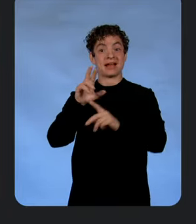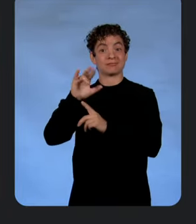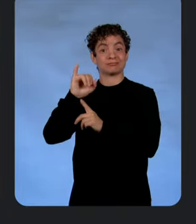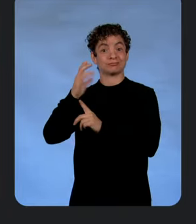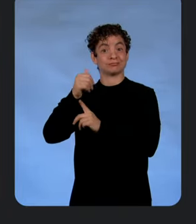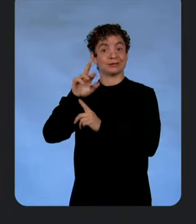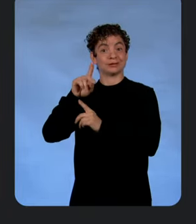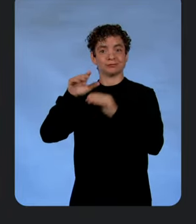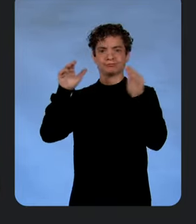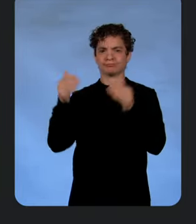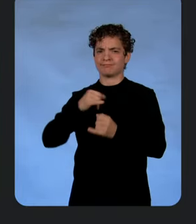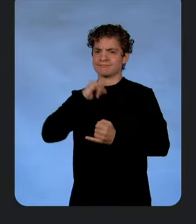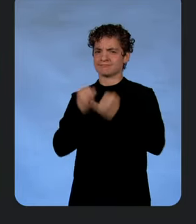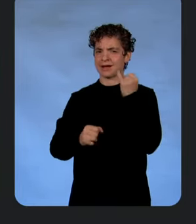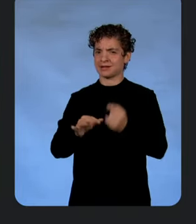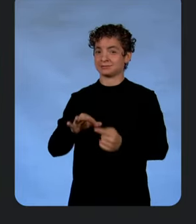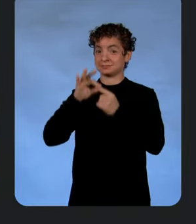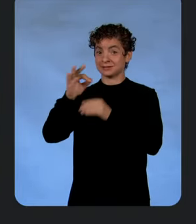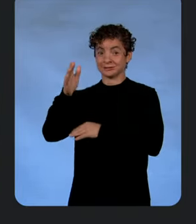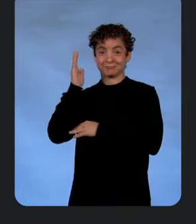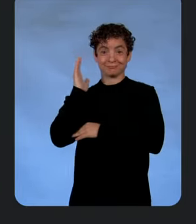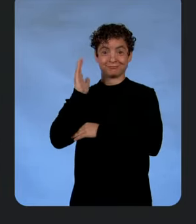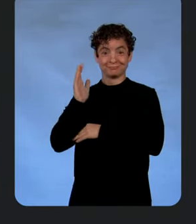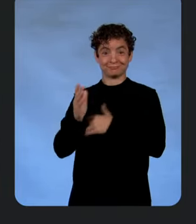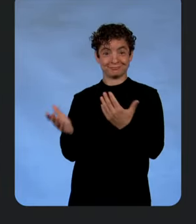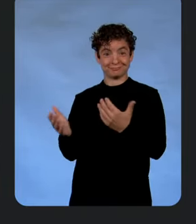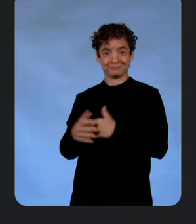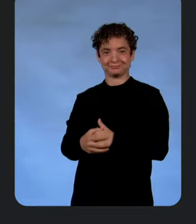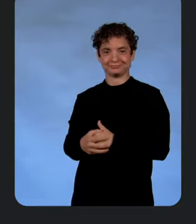to introduce our final special guest.